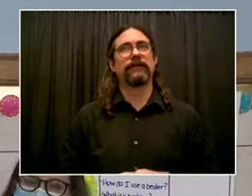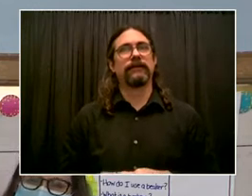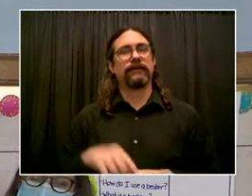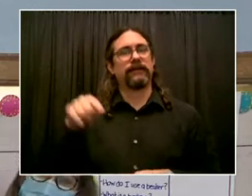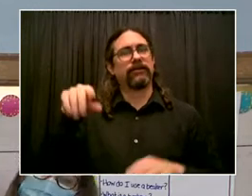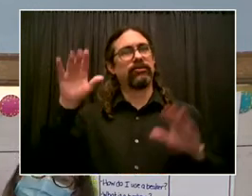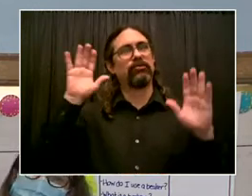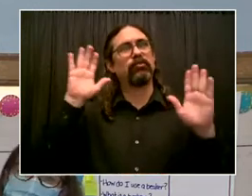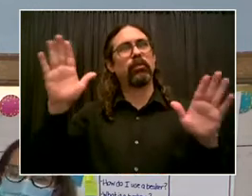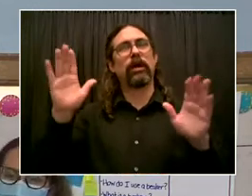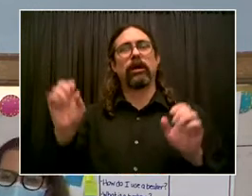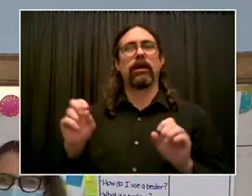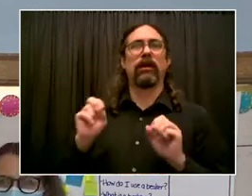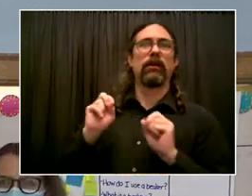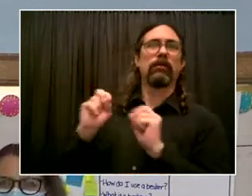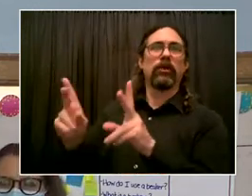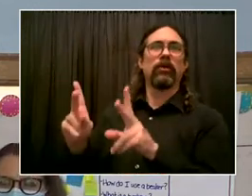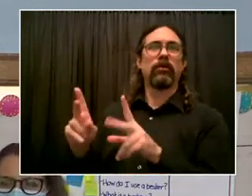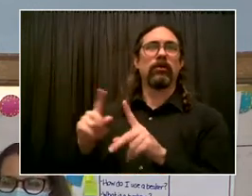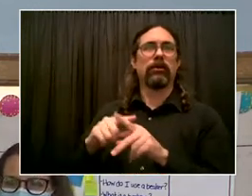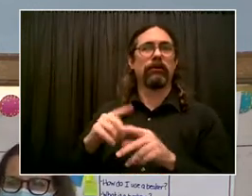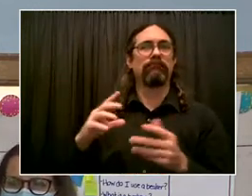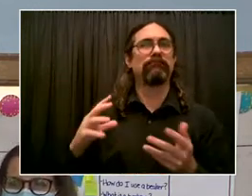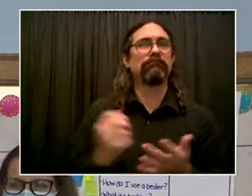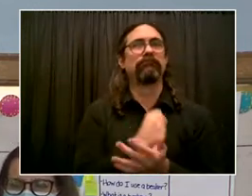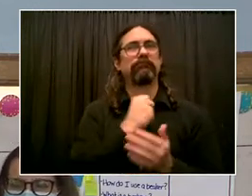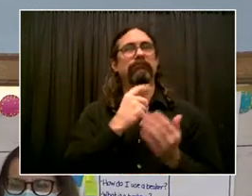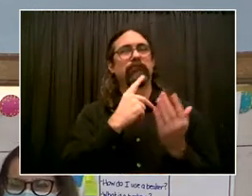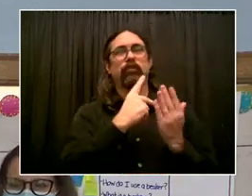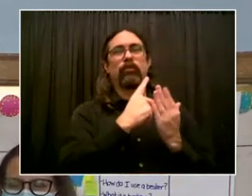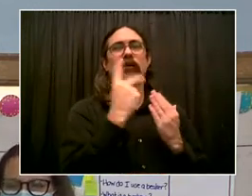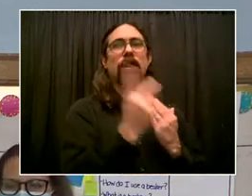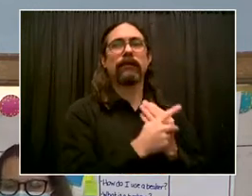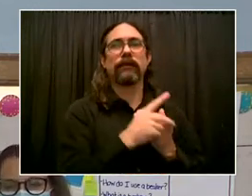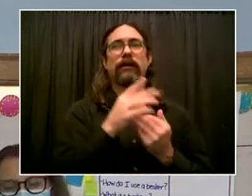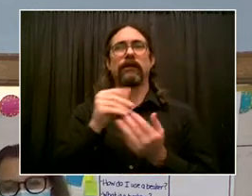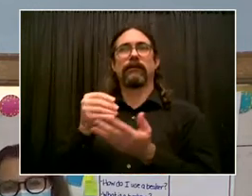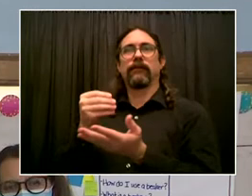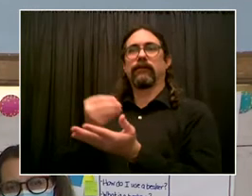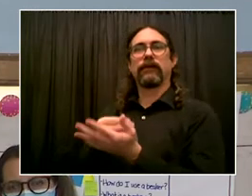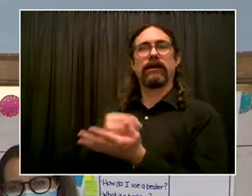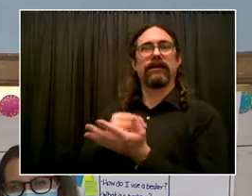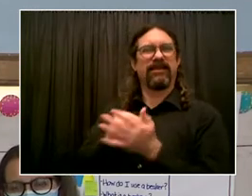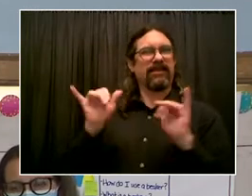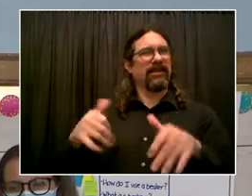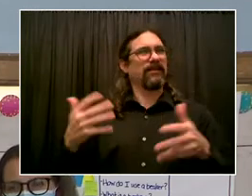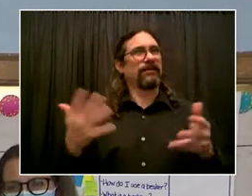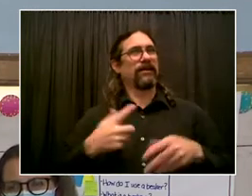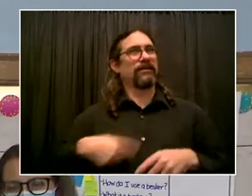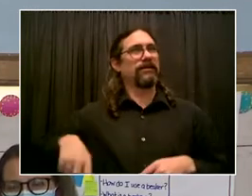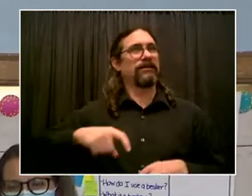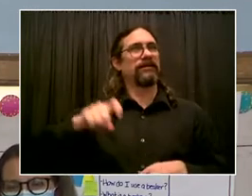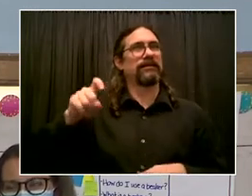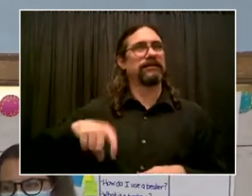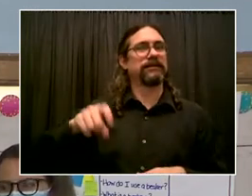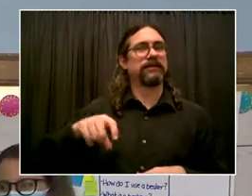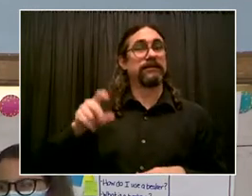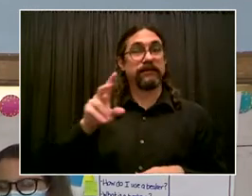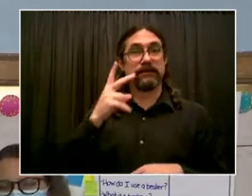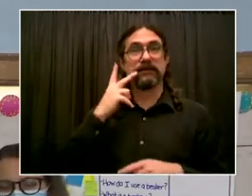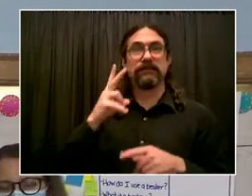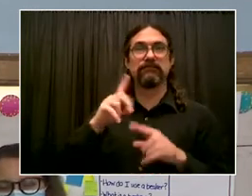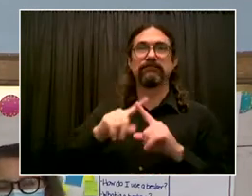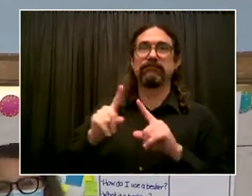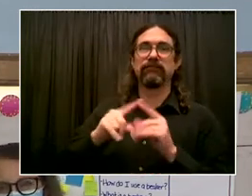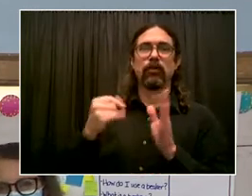had before COVID, bringing in arts and cultural enrichment to our school